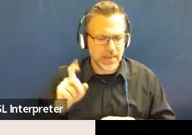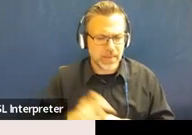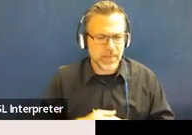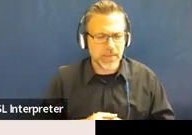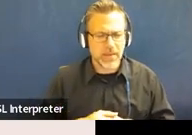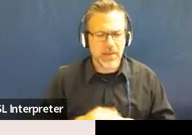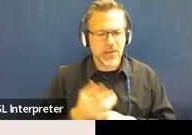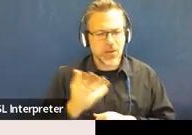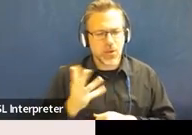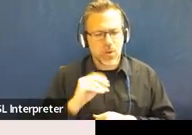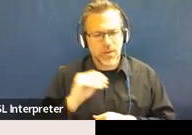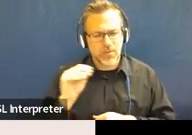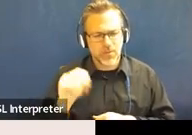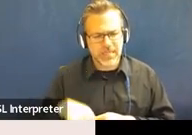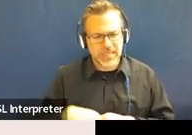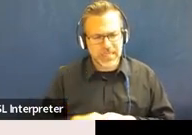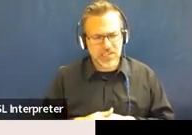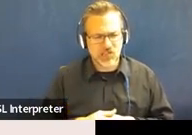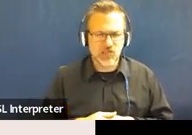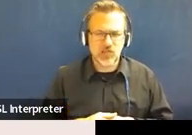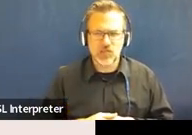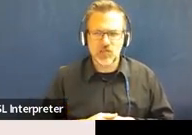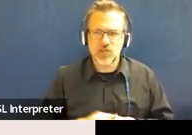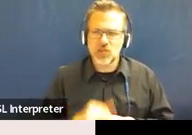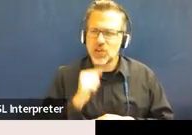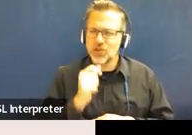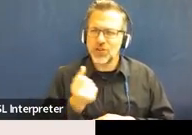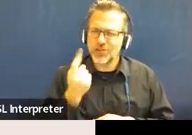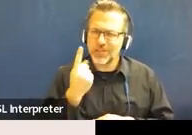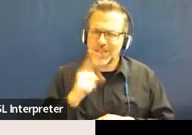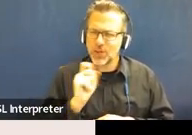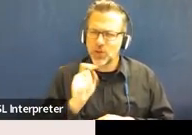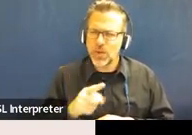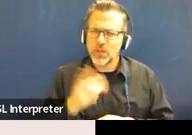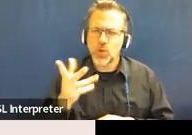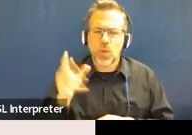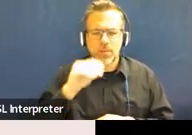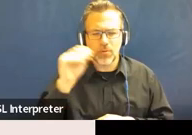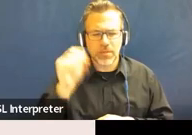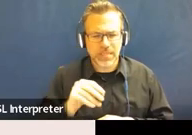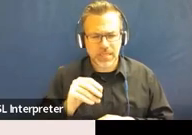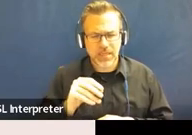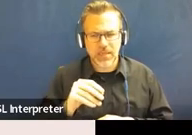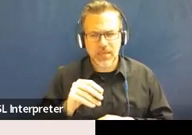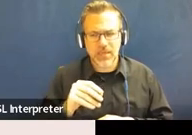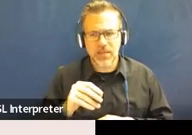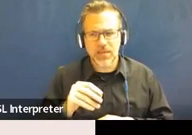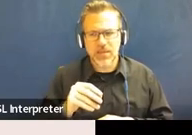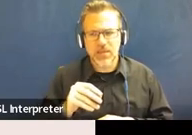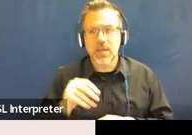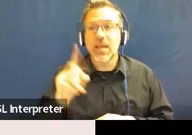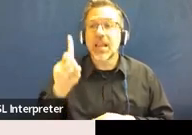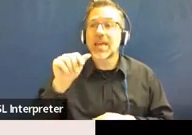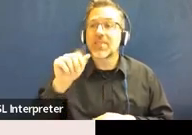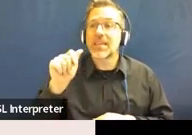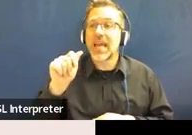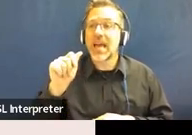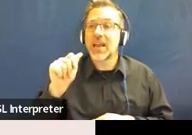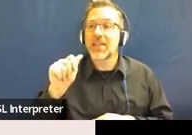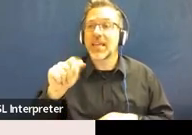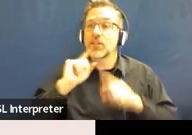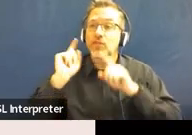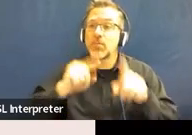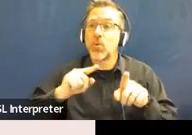What percent? I'm not sure I understand the question. What percent of manifestations determined? So when the data that gets reported to you